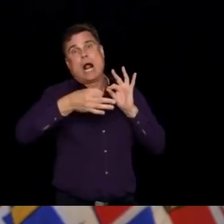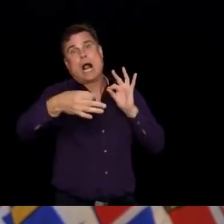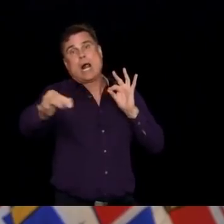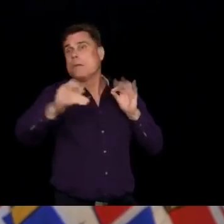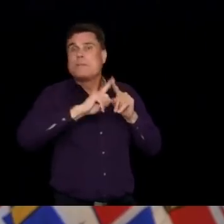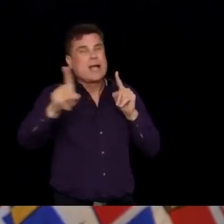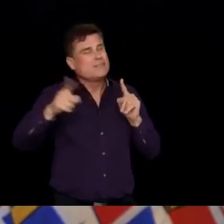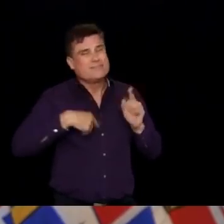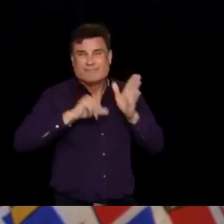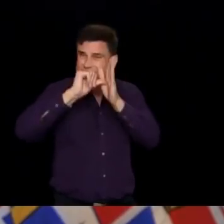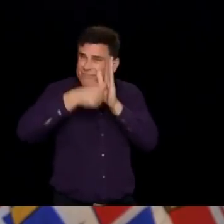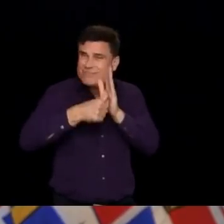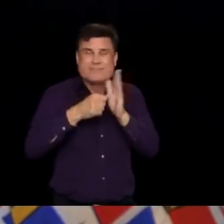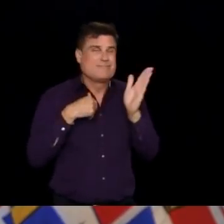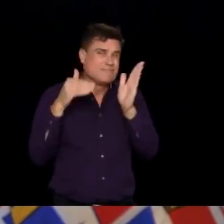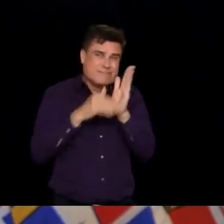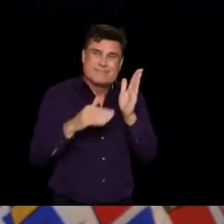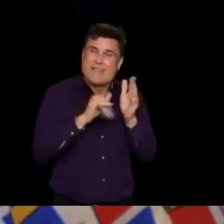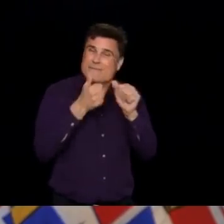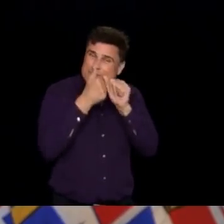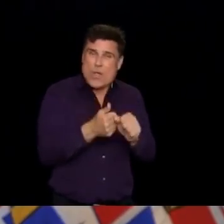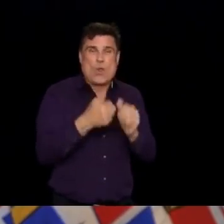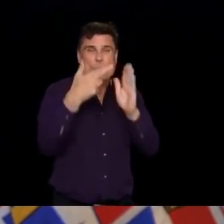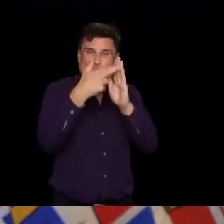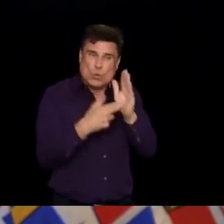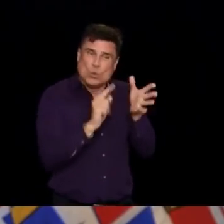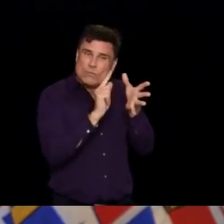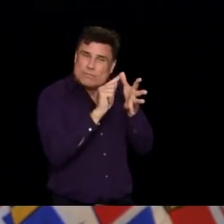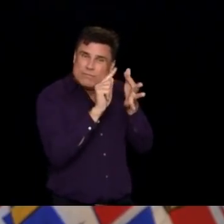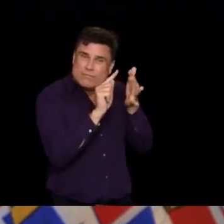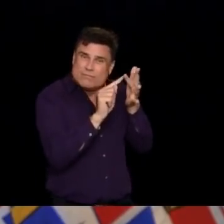Do you have a follow-up, Pina? Yes.